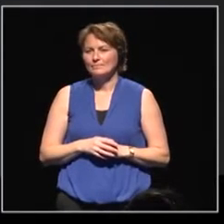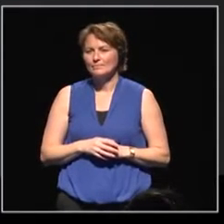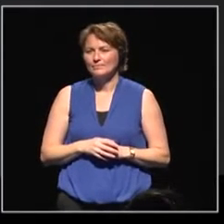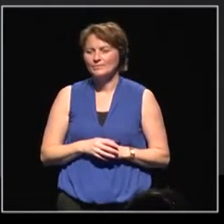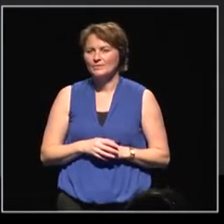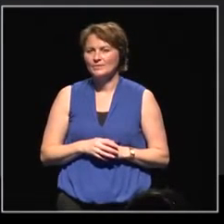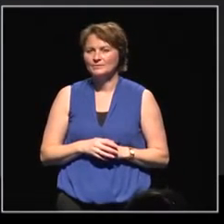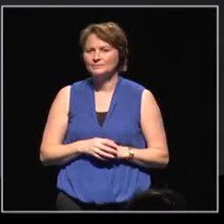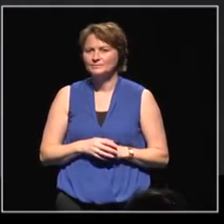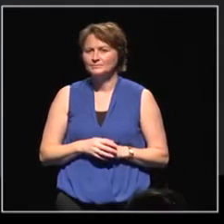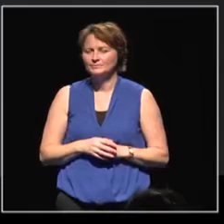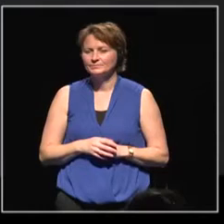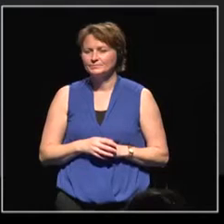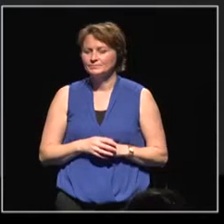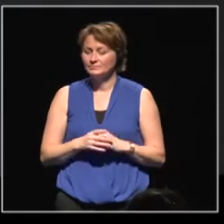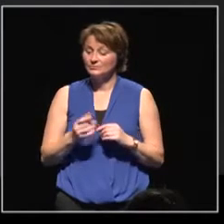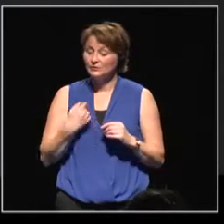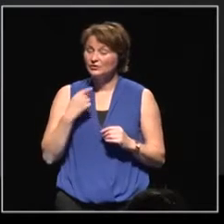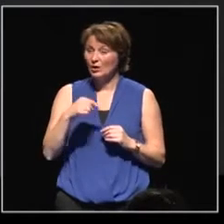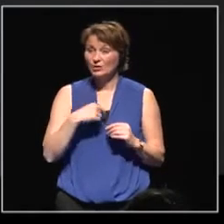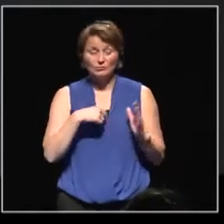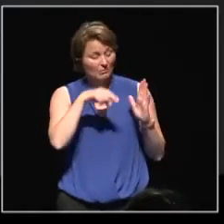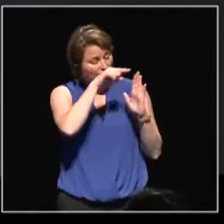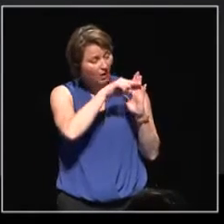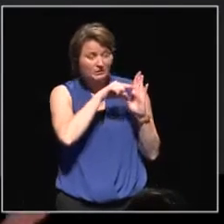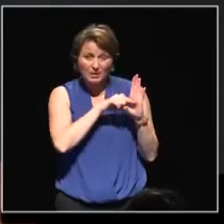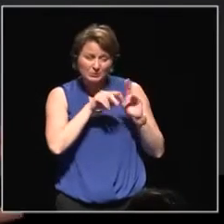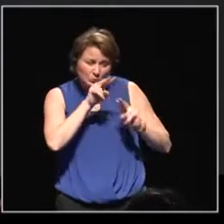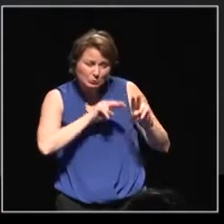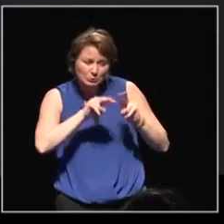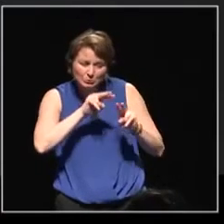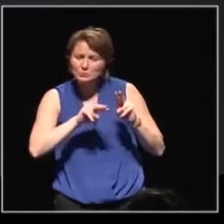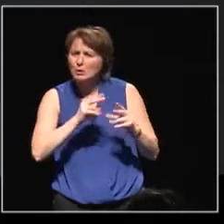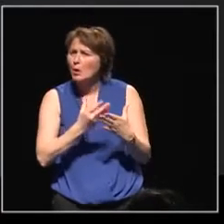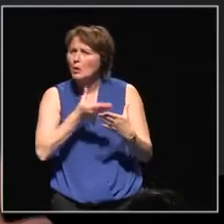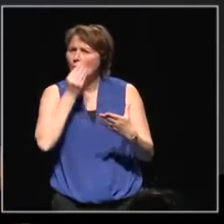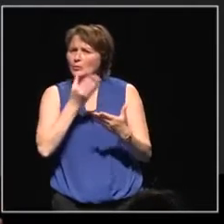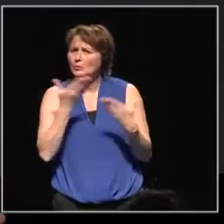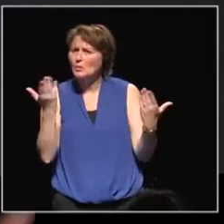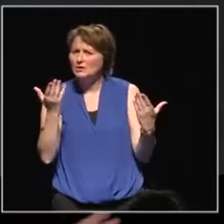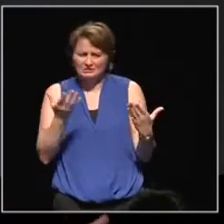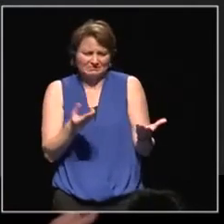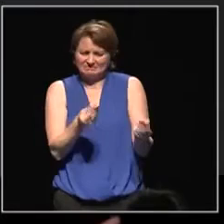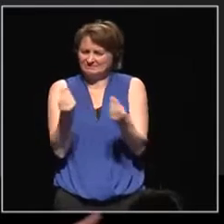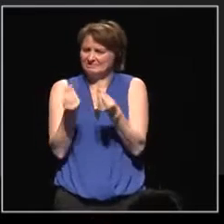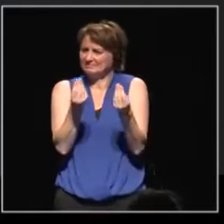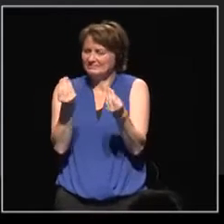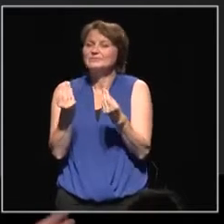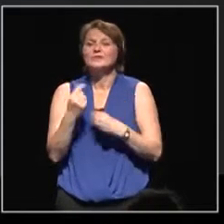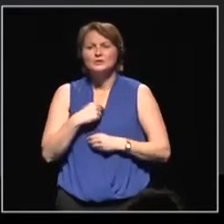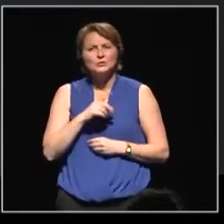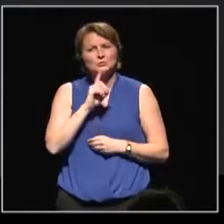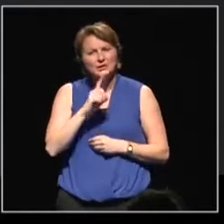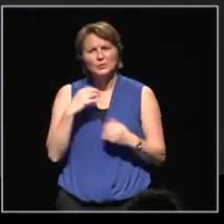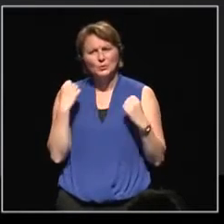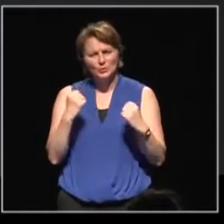What do we do with all this policy learning? First of all, I would say, is there is a very intense process occurs